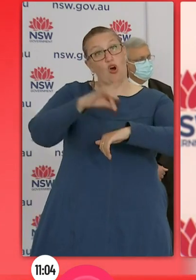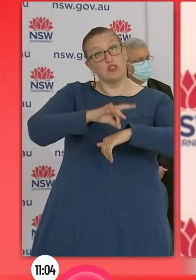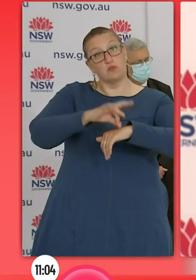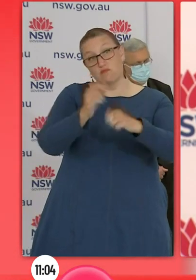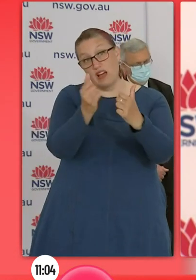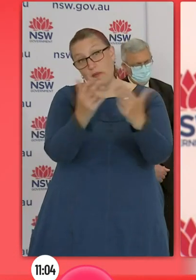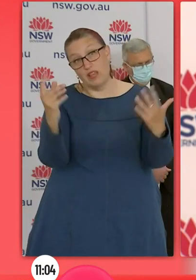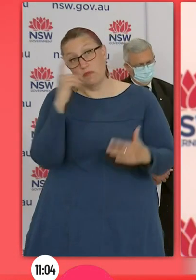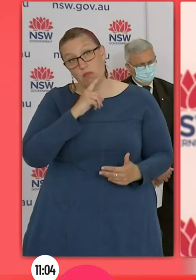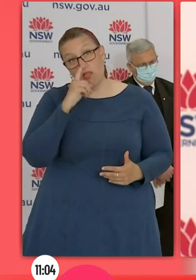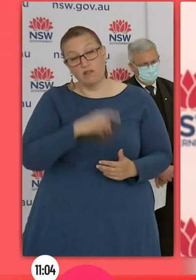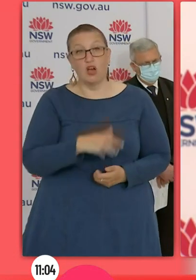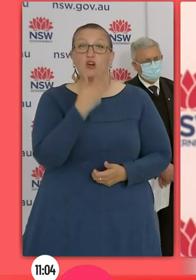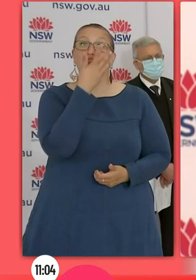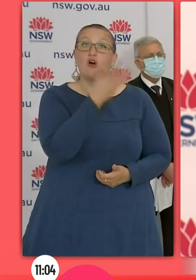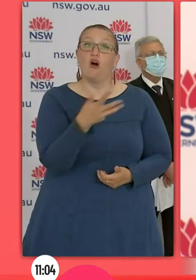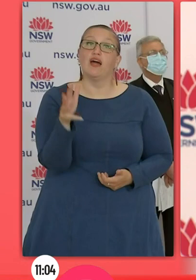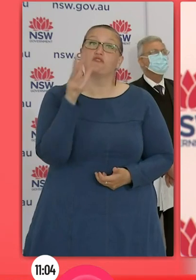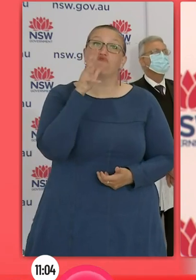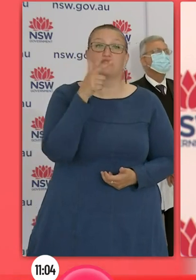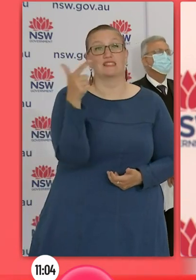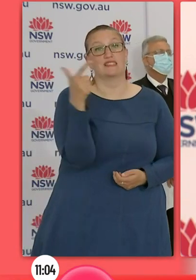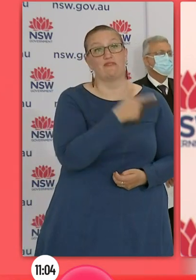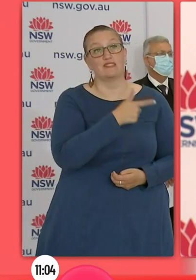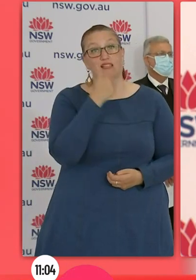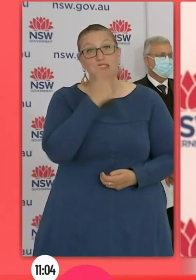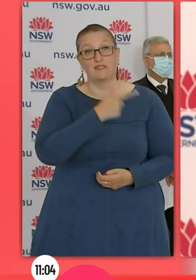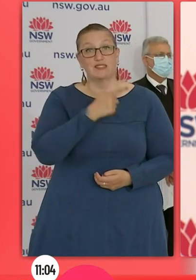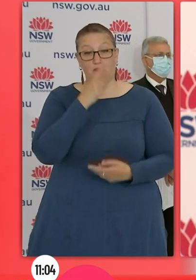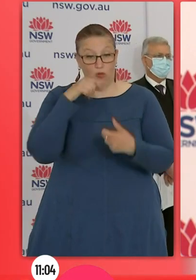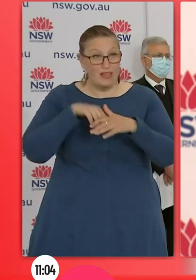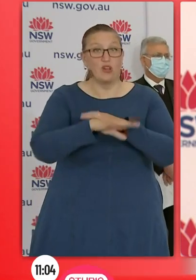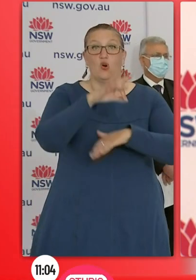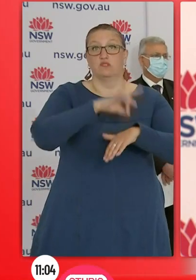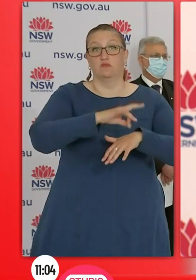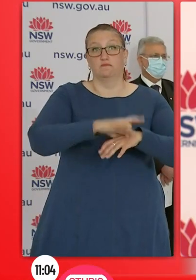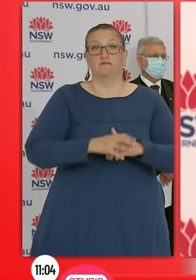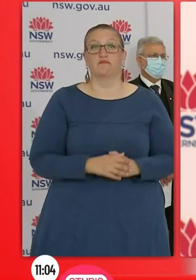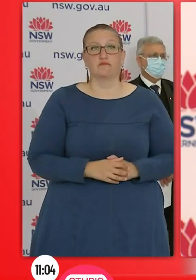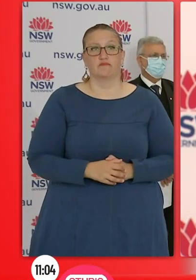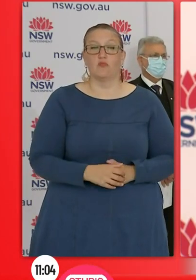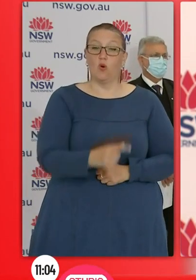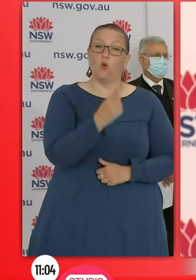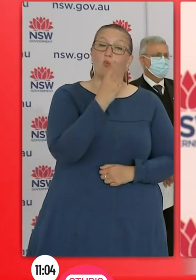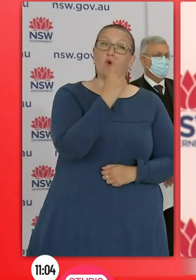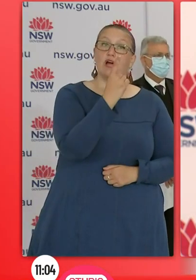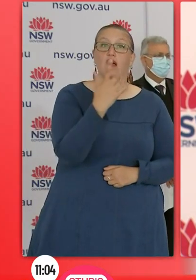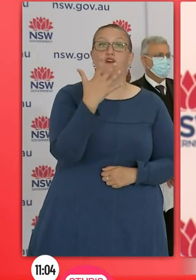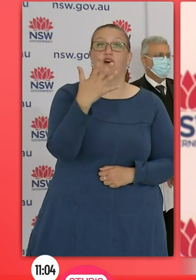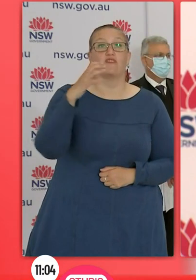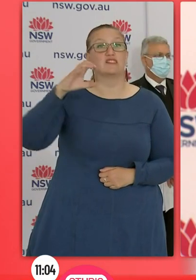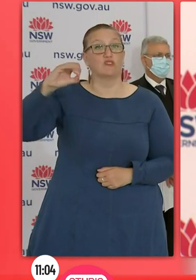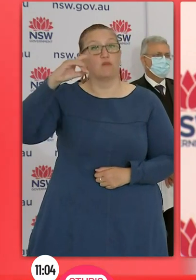917 COVID cases admitted. There are 150 people in intensive care,